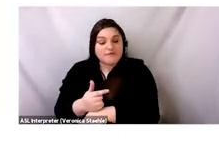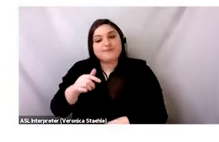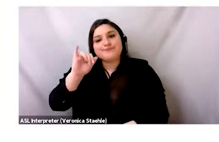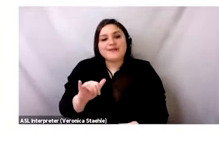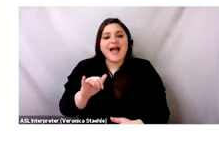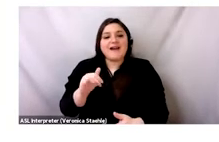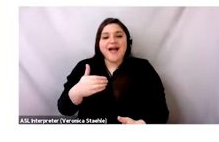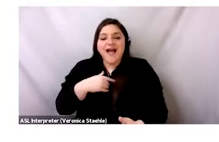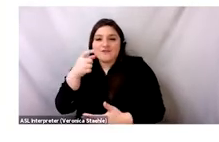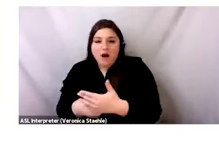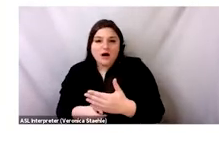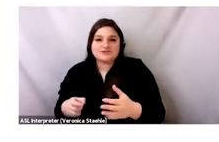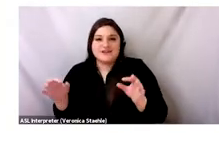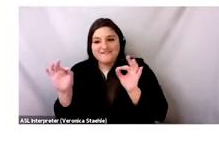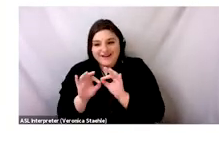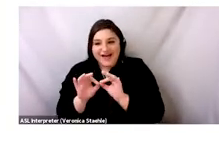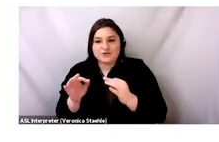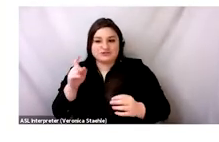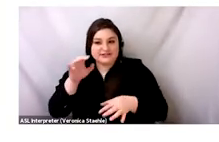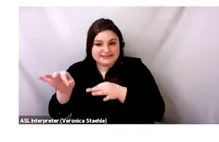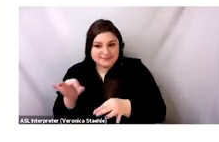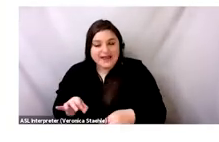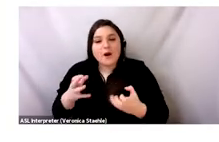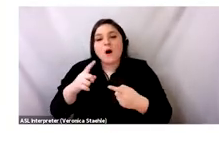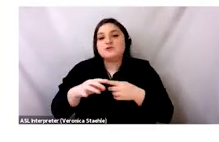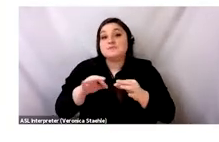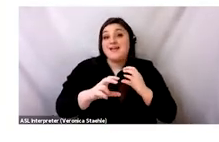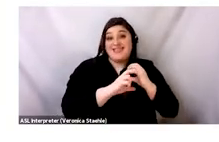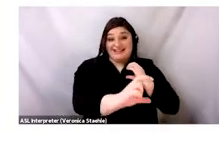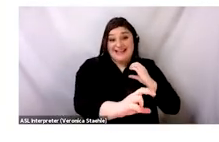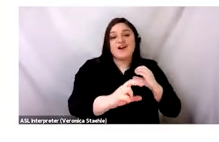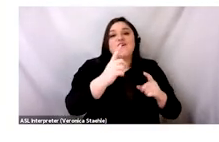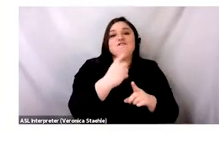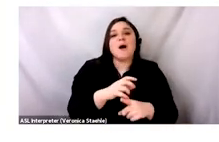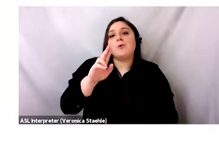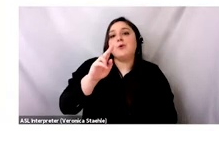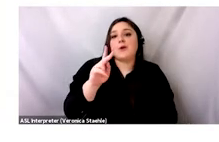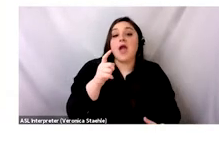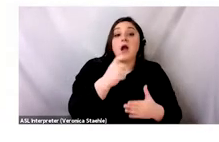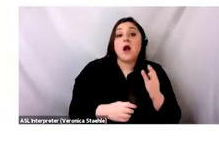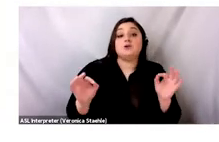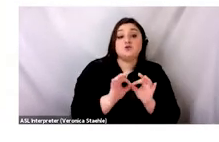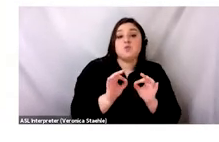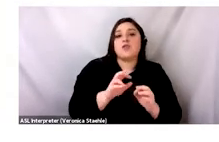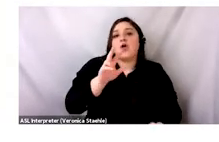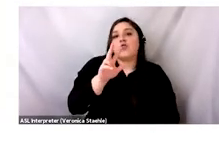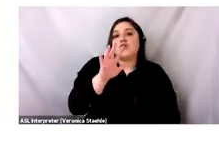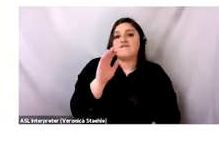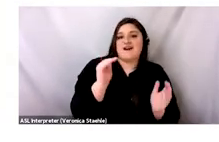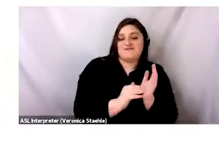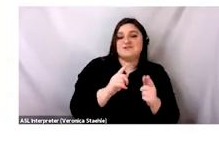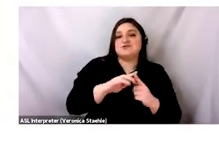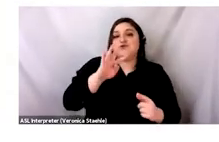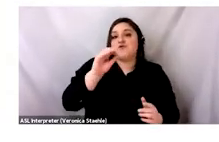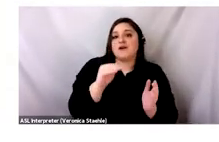varies widely, just like the cost of bales is varied. But I'm going to talk about the high end. So on the high end, a container from the UK